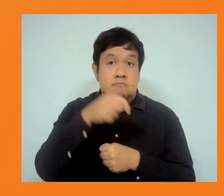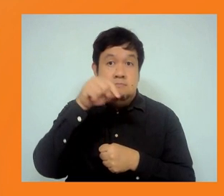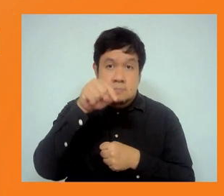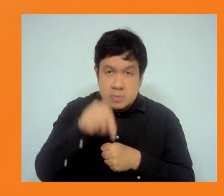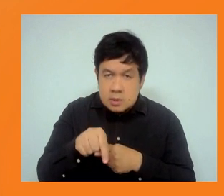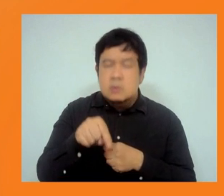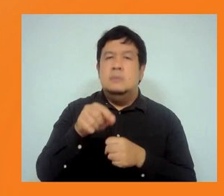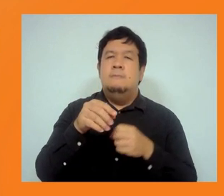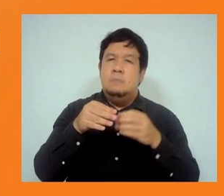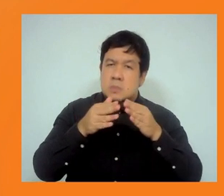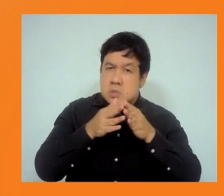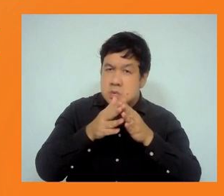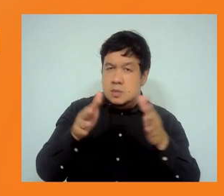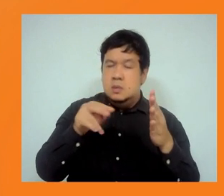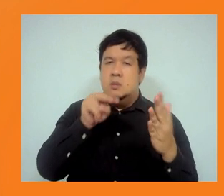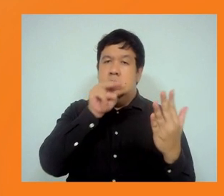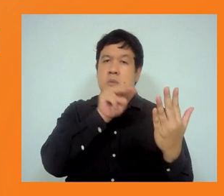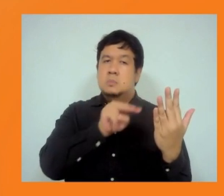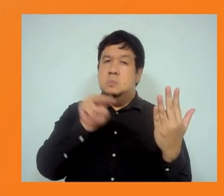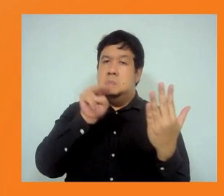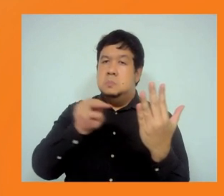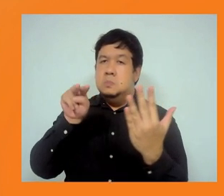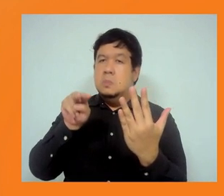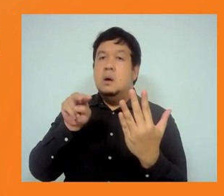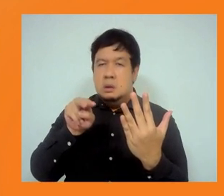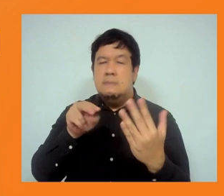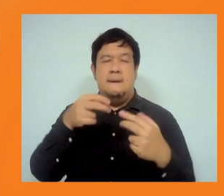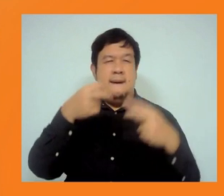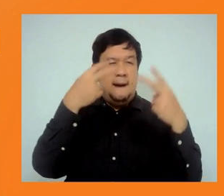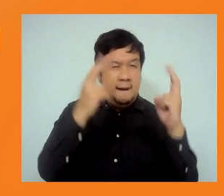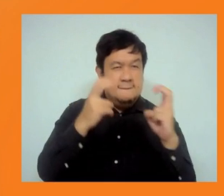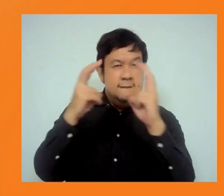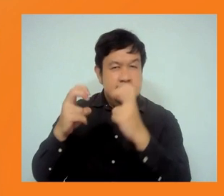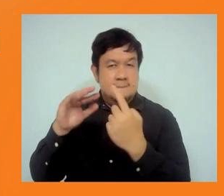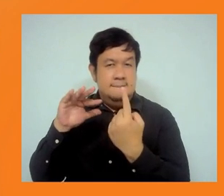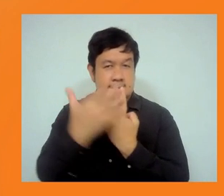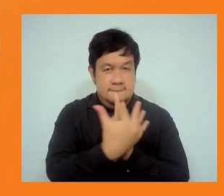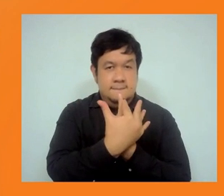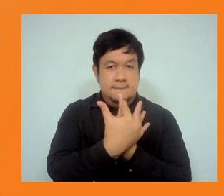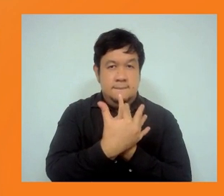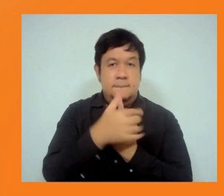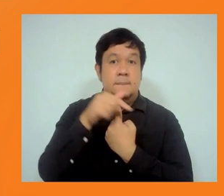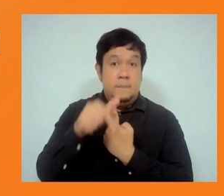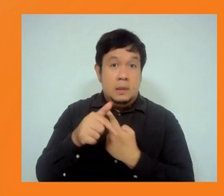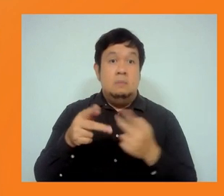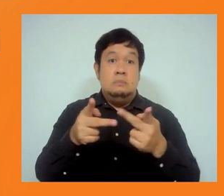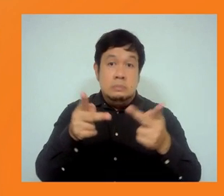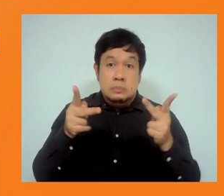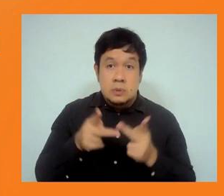conditions, safe workplaces. We need to look at fair and equitable hiring conditions,